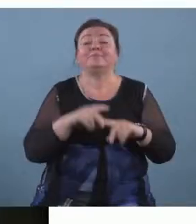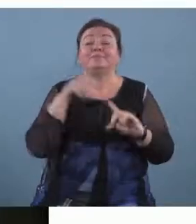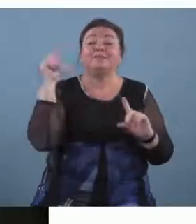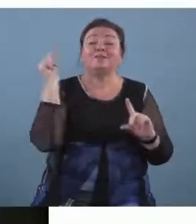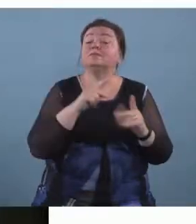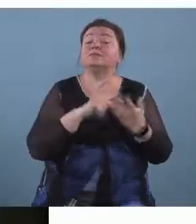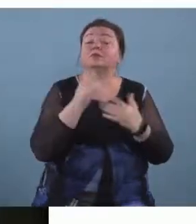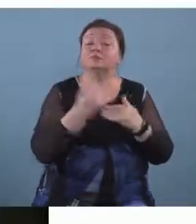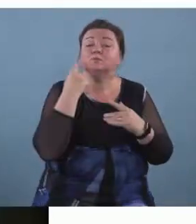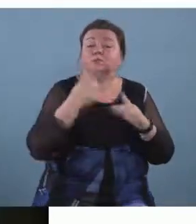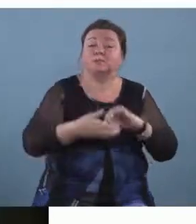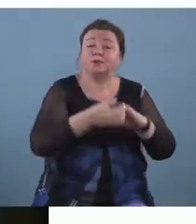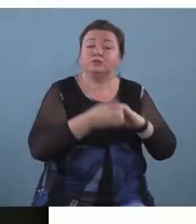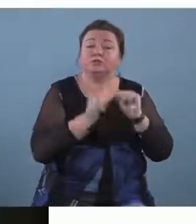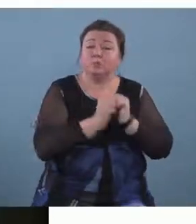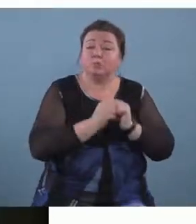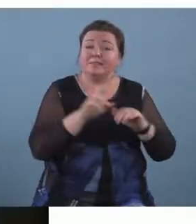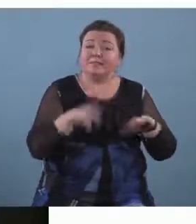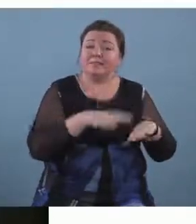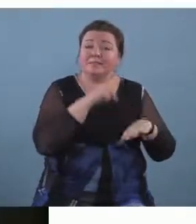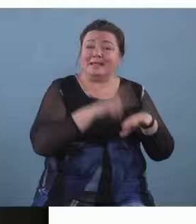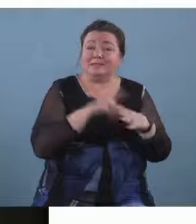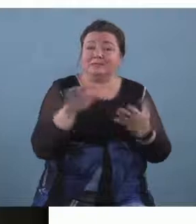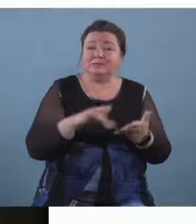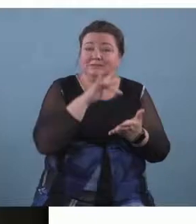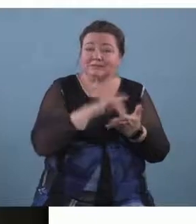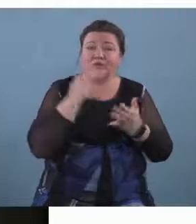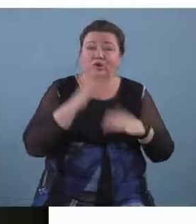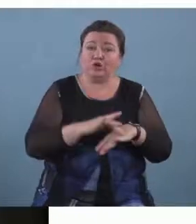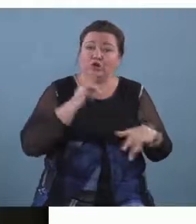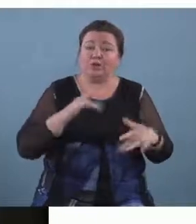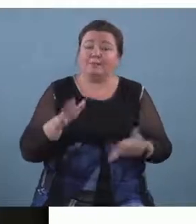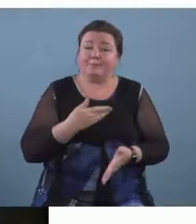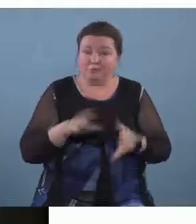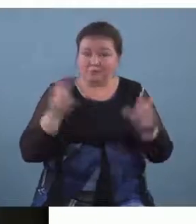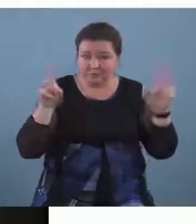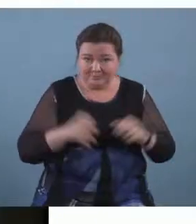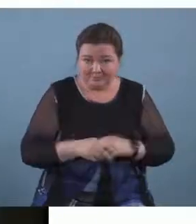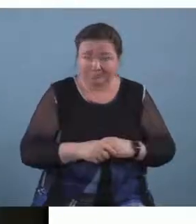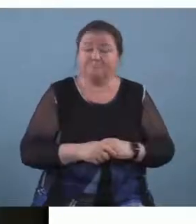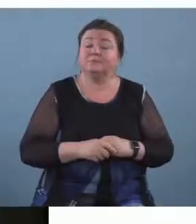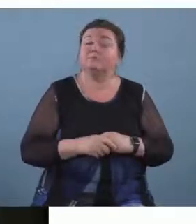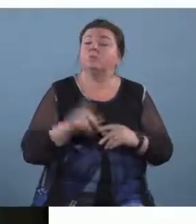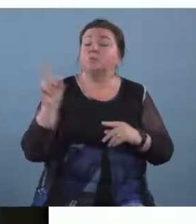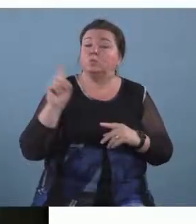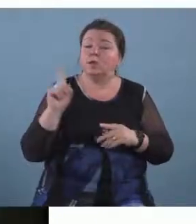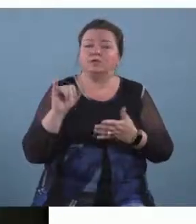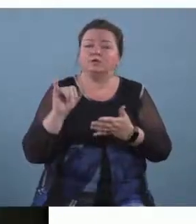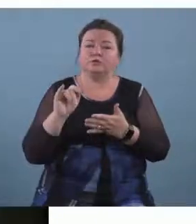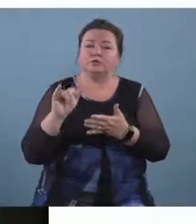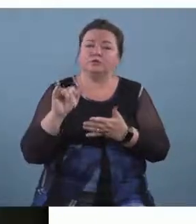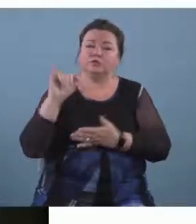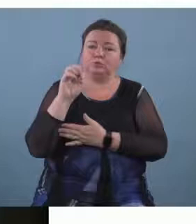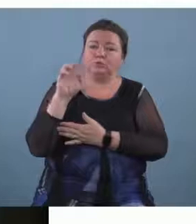in partnership with the national center for early music and it's based in york in the north of england